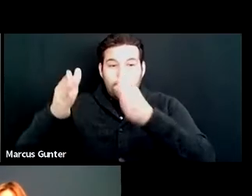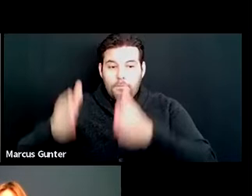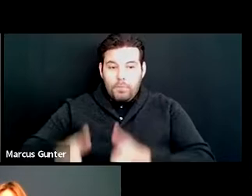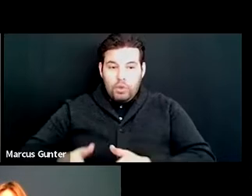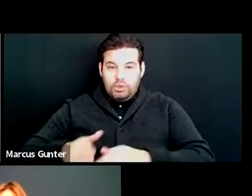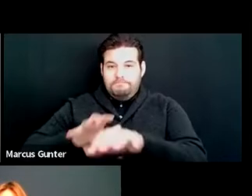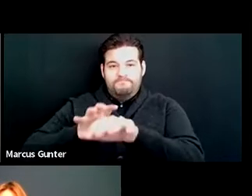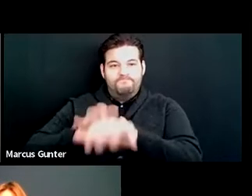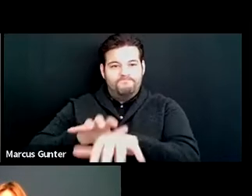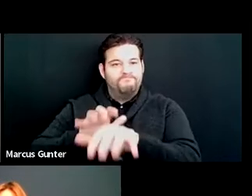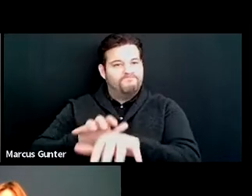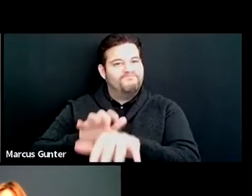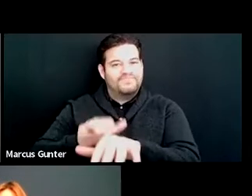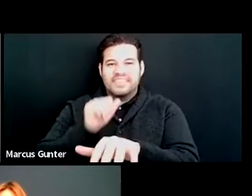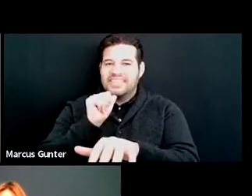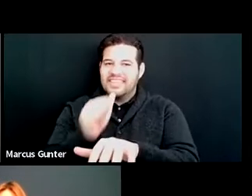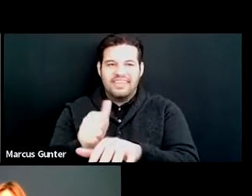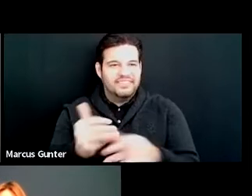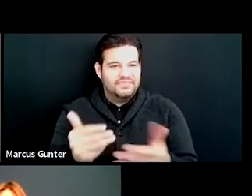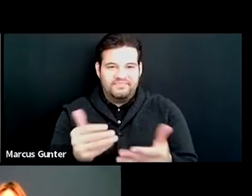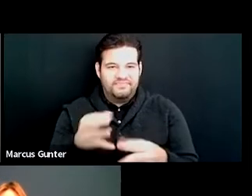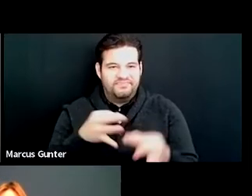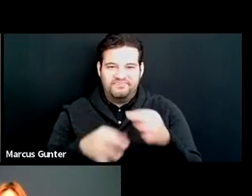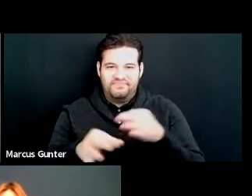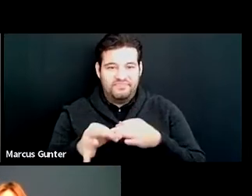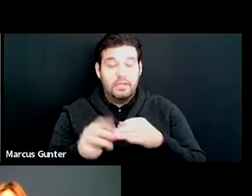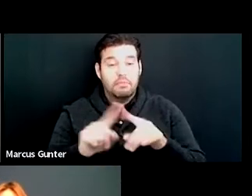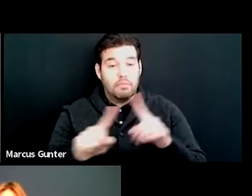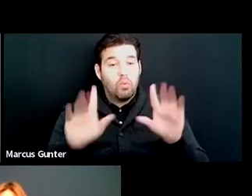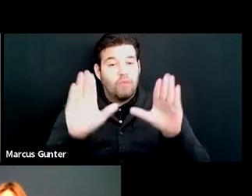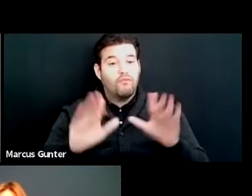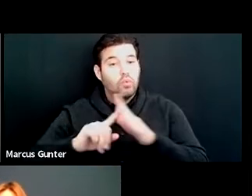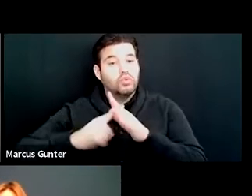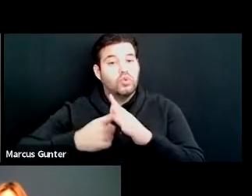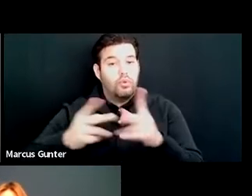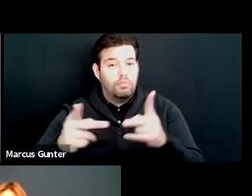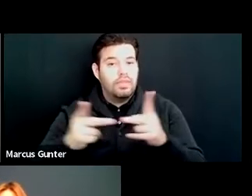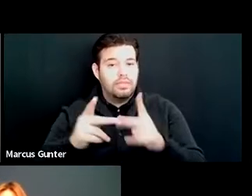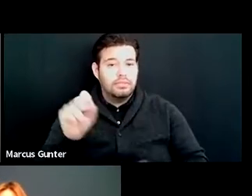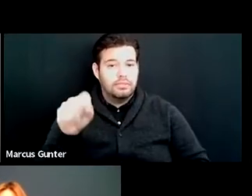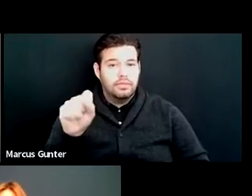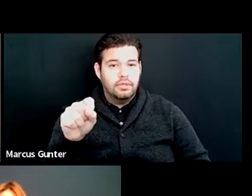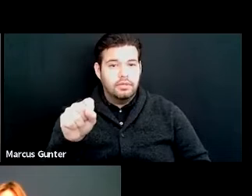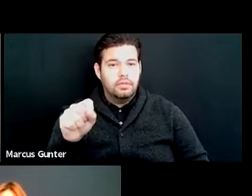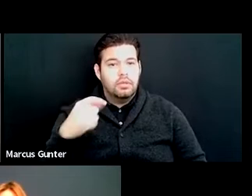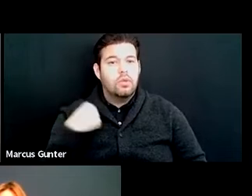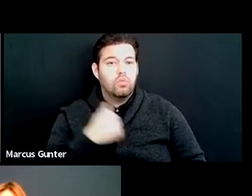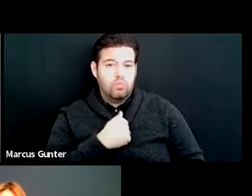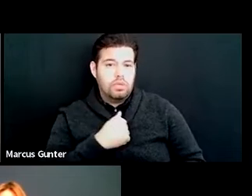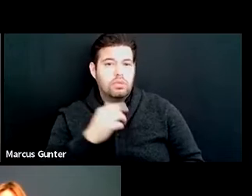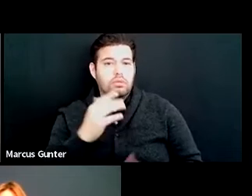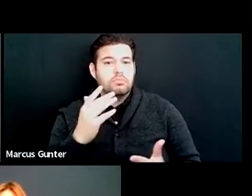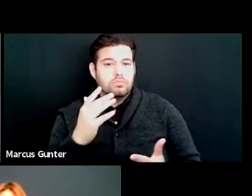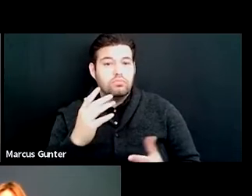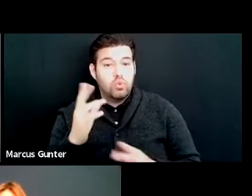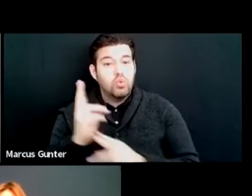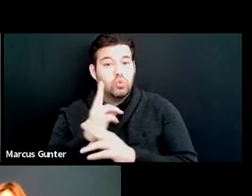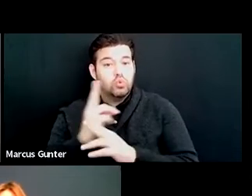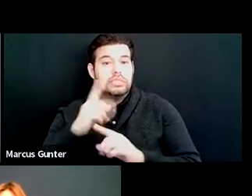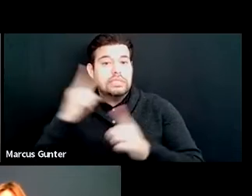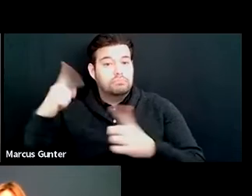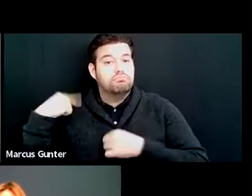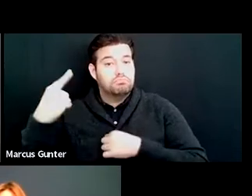person creating that transcript, but it's a wonderful starting point. And it's something that we've used successfully